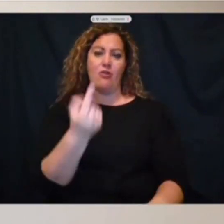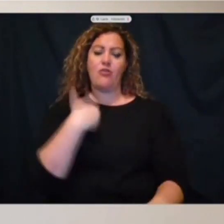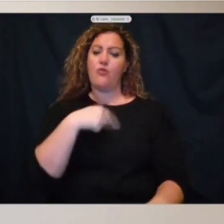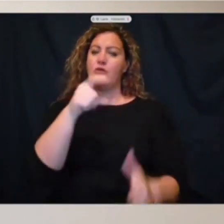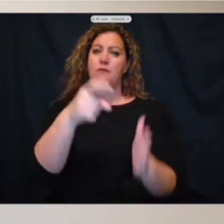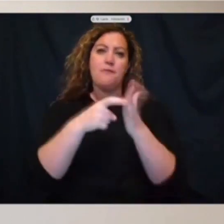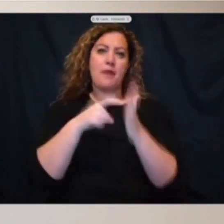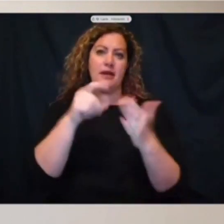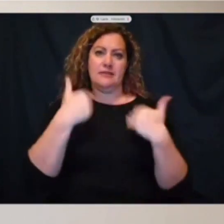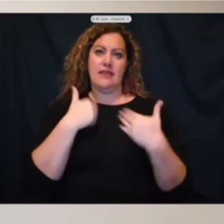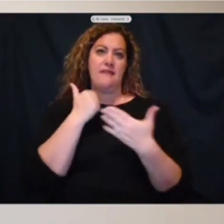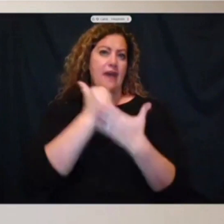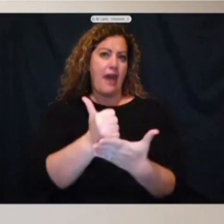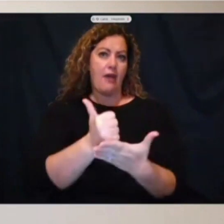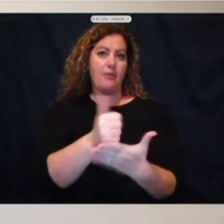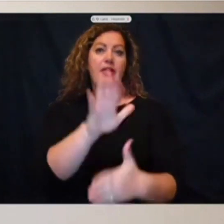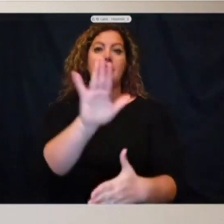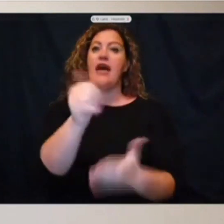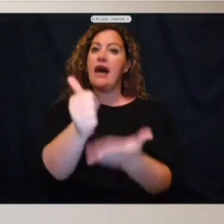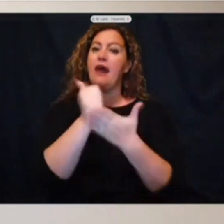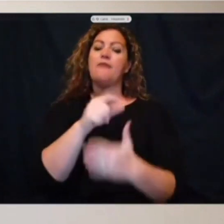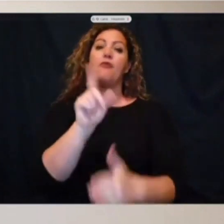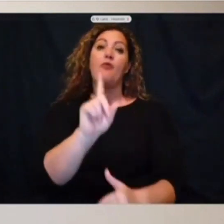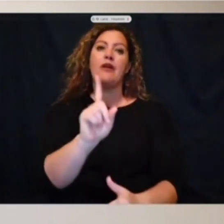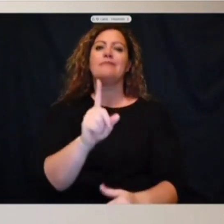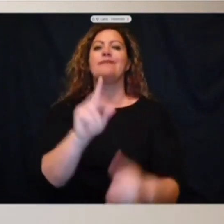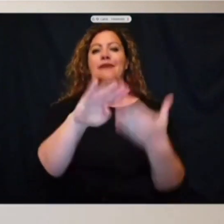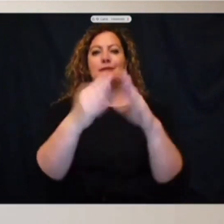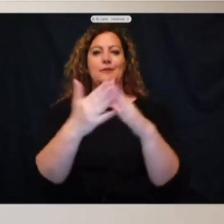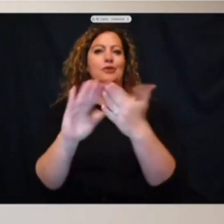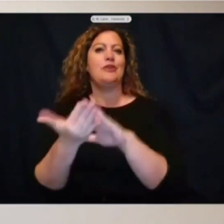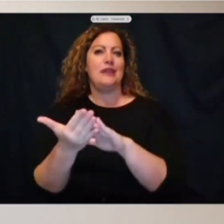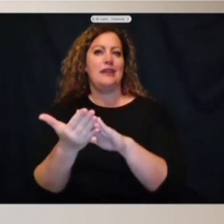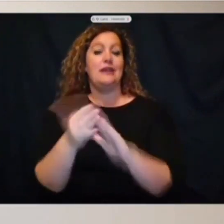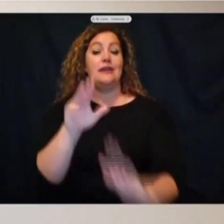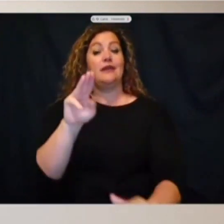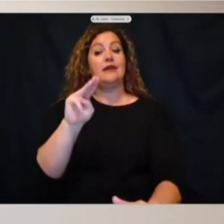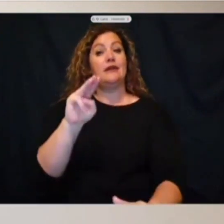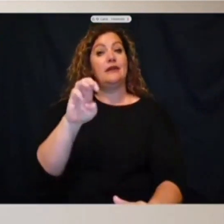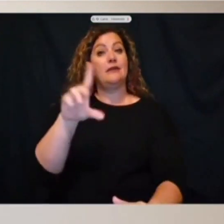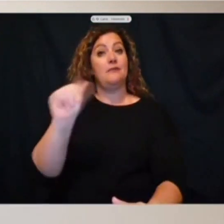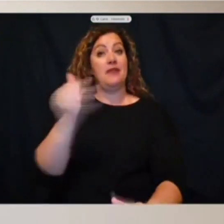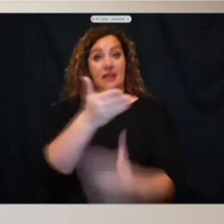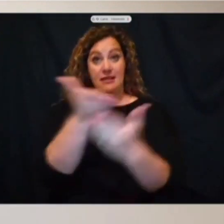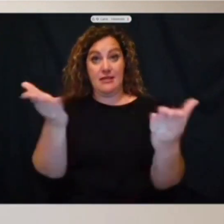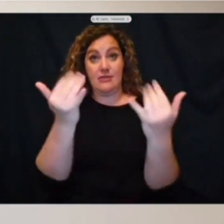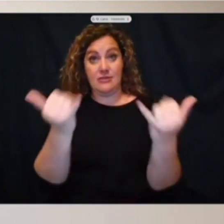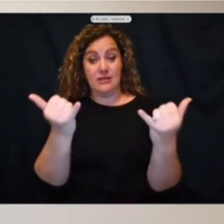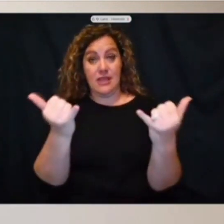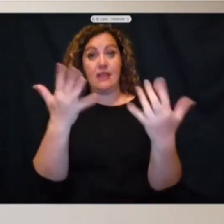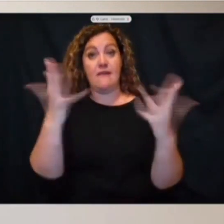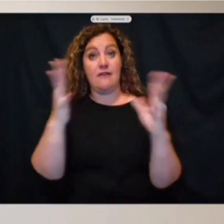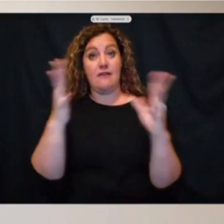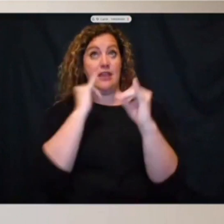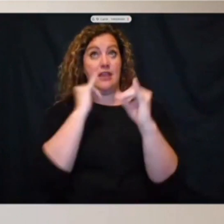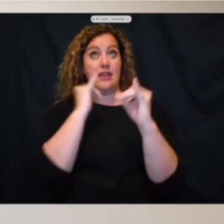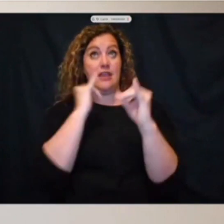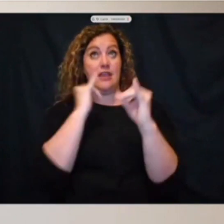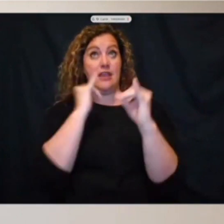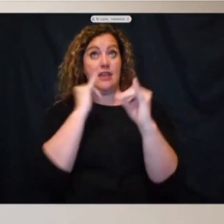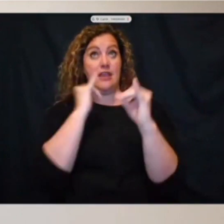That help has to come from the community. Media members who are with us today interviewed members of the community